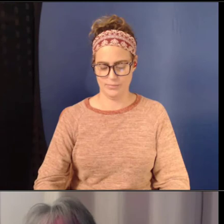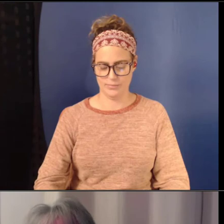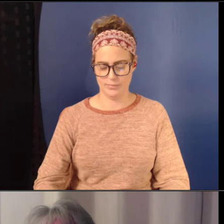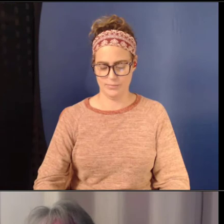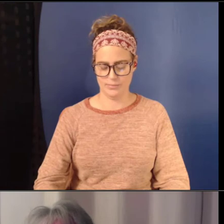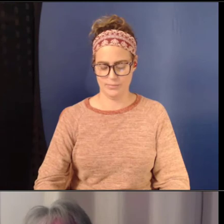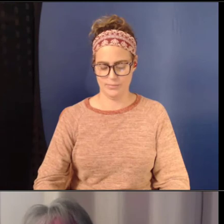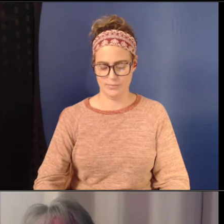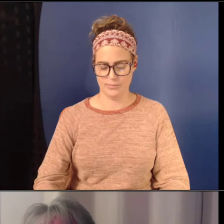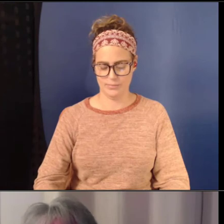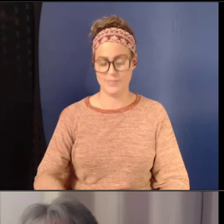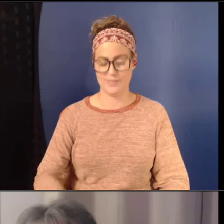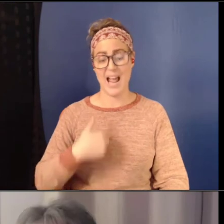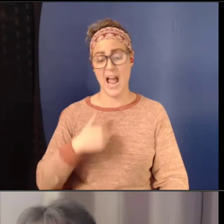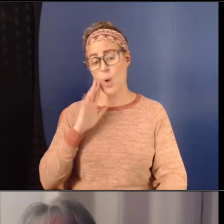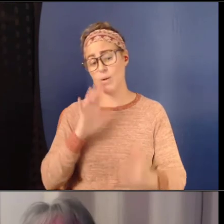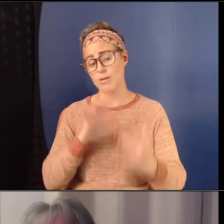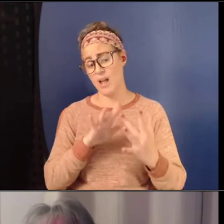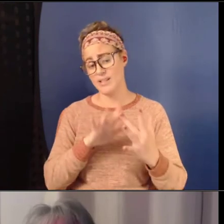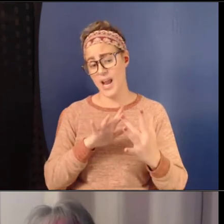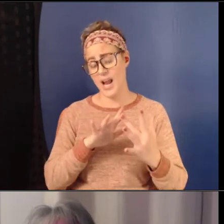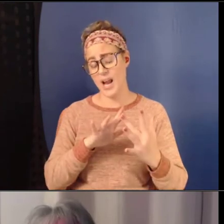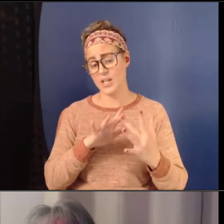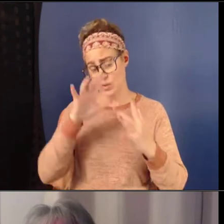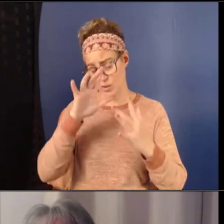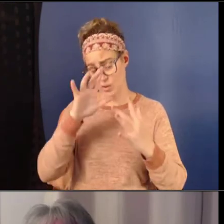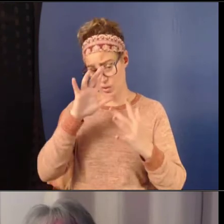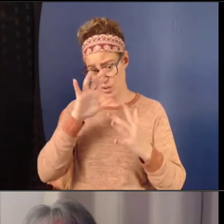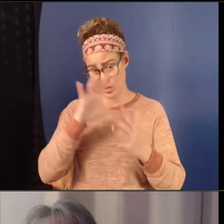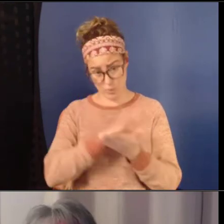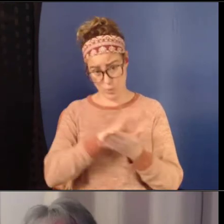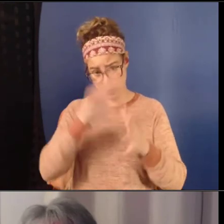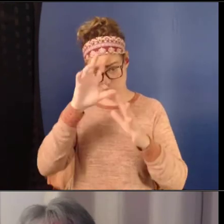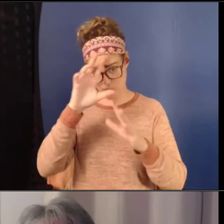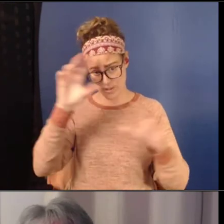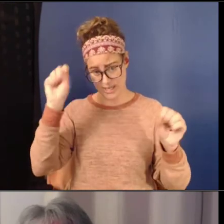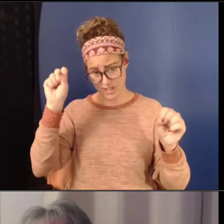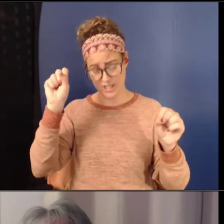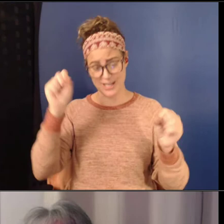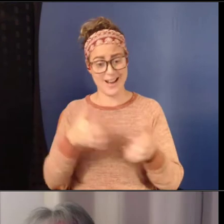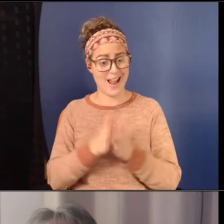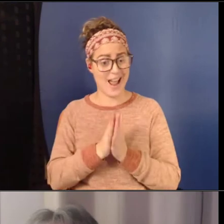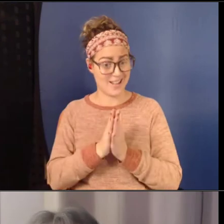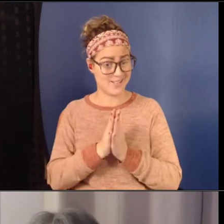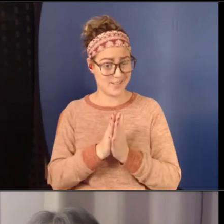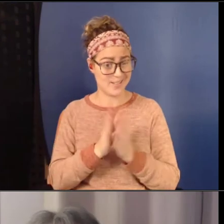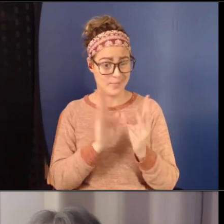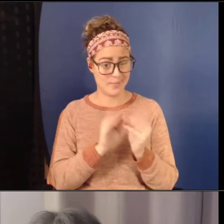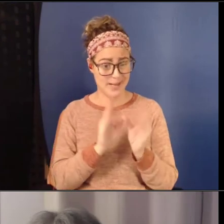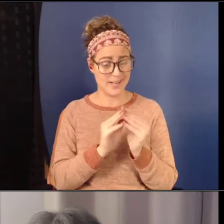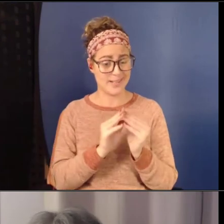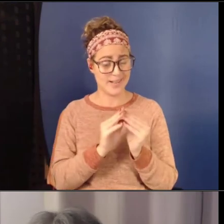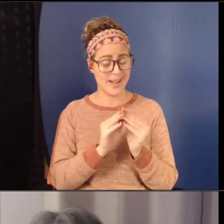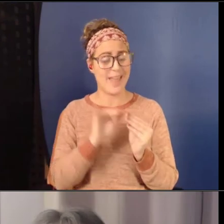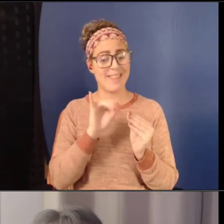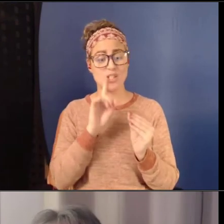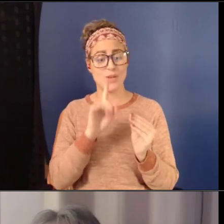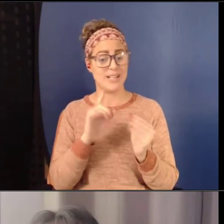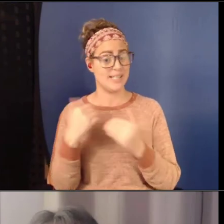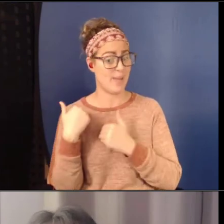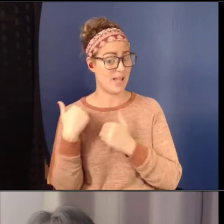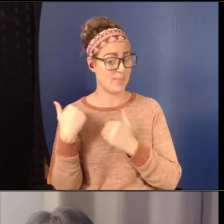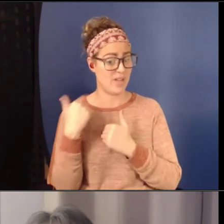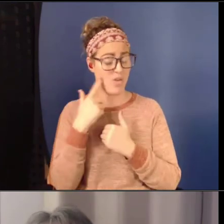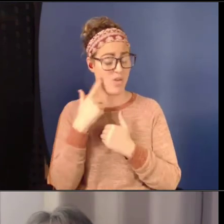to discuss Title IX issues. This is, um, a responsibility of every school district that receives